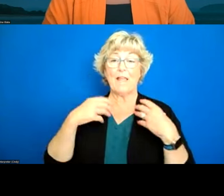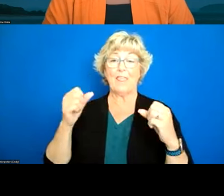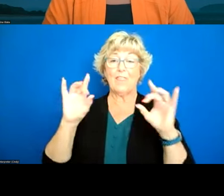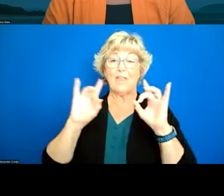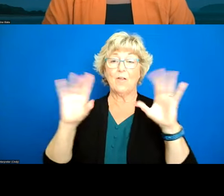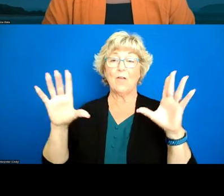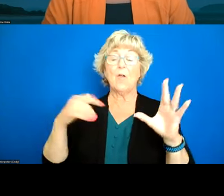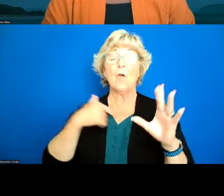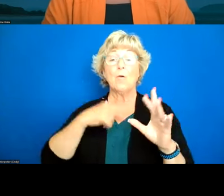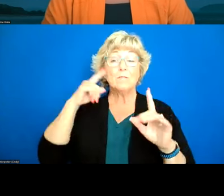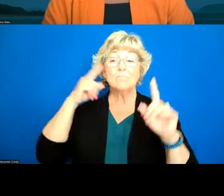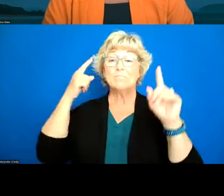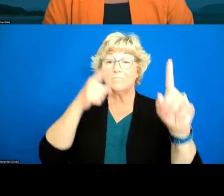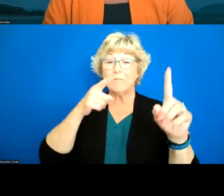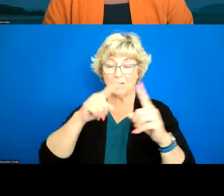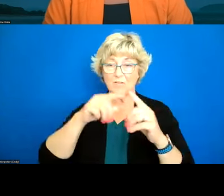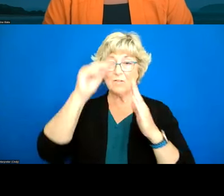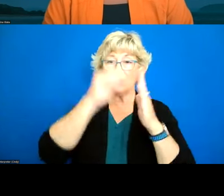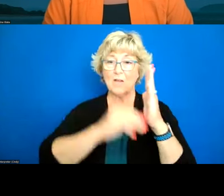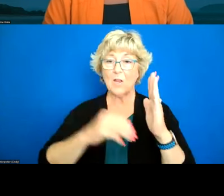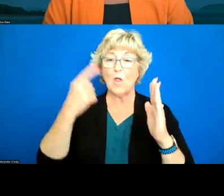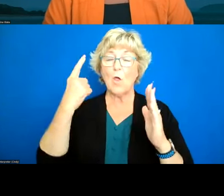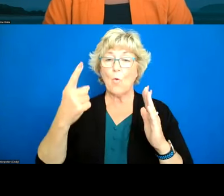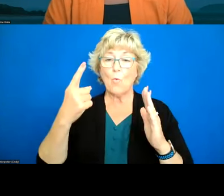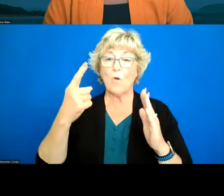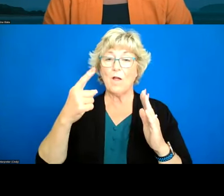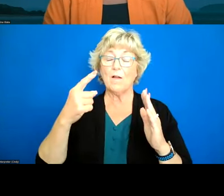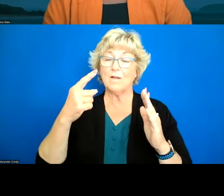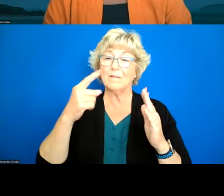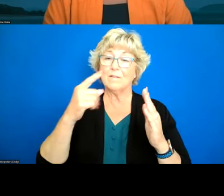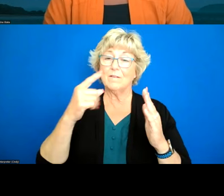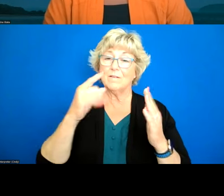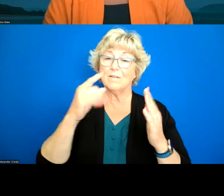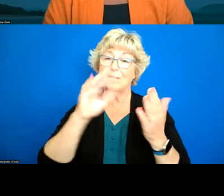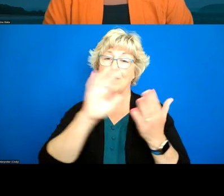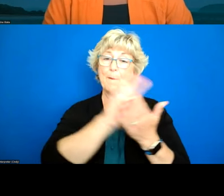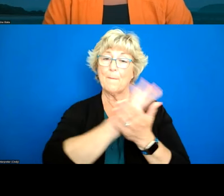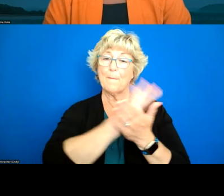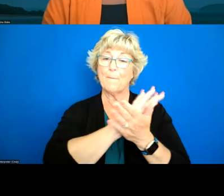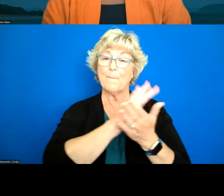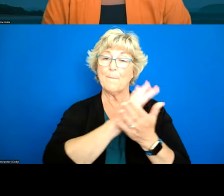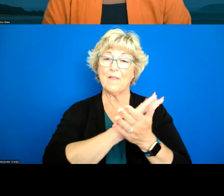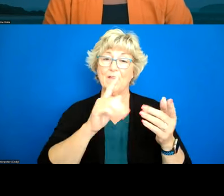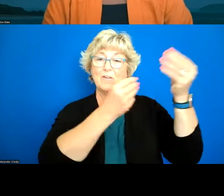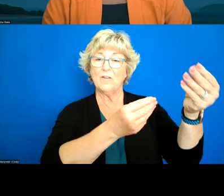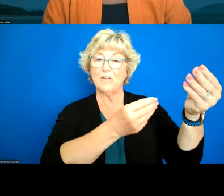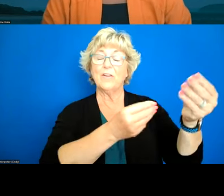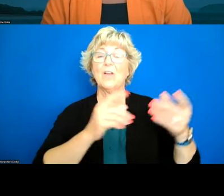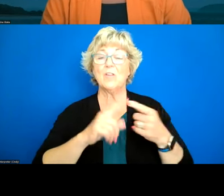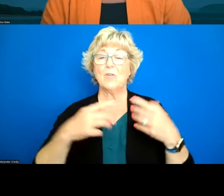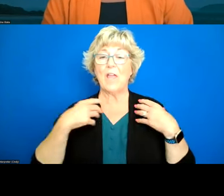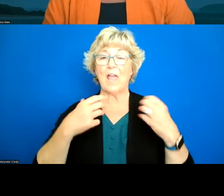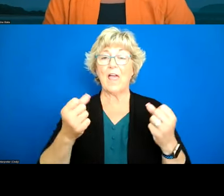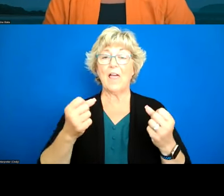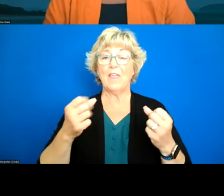one-page memo um and sending it to dr galli our health and human secretary health and human health and human services secretary